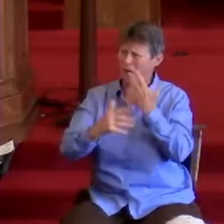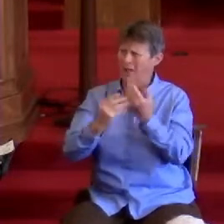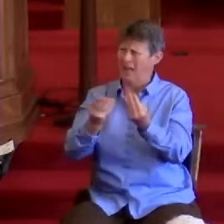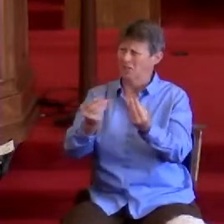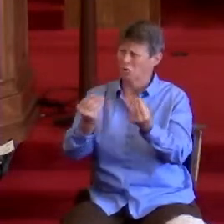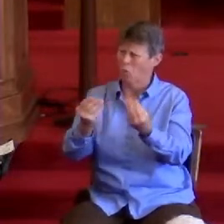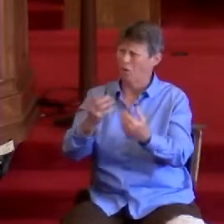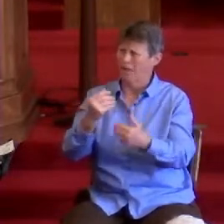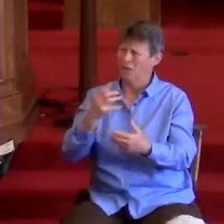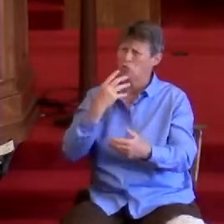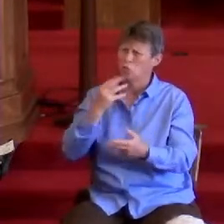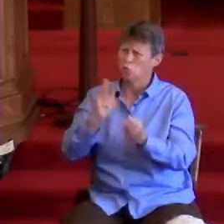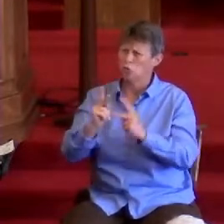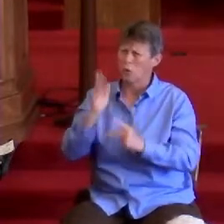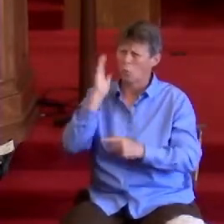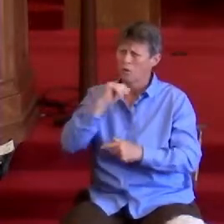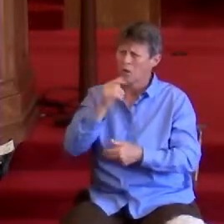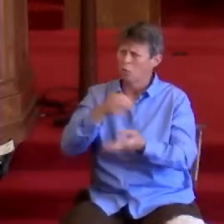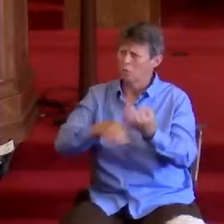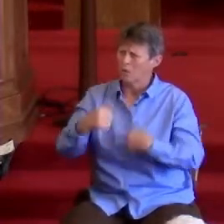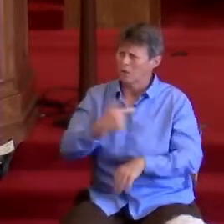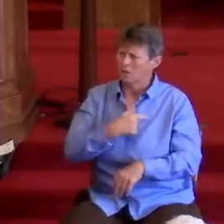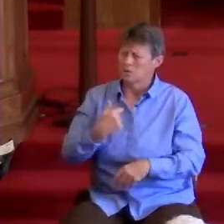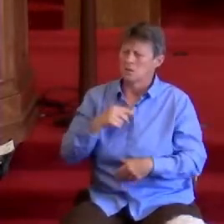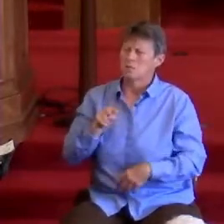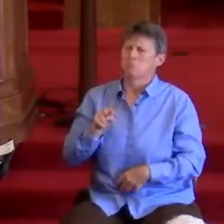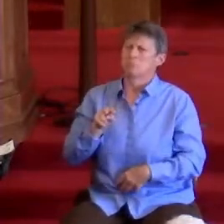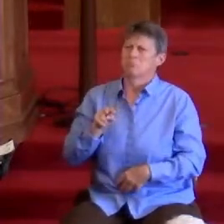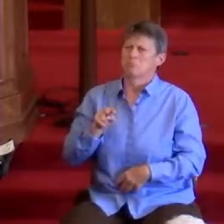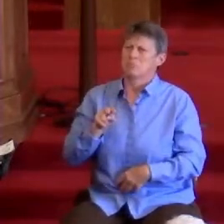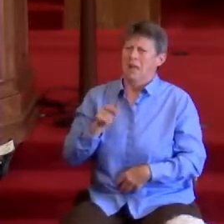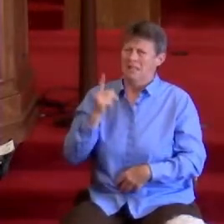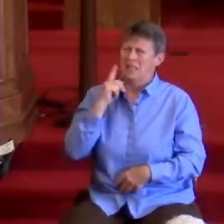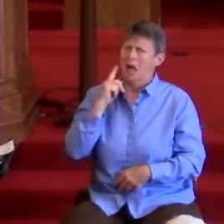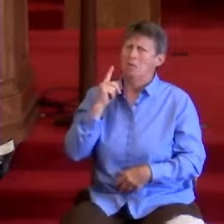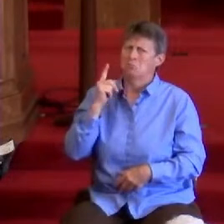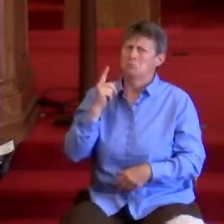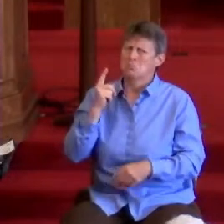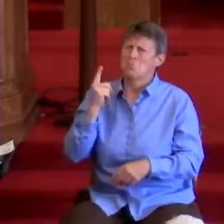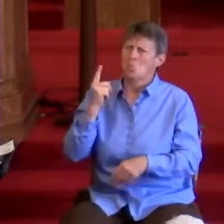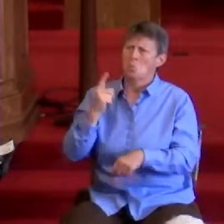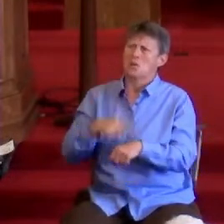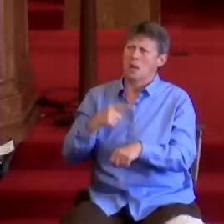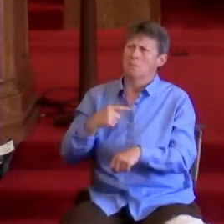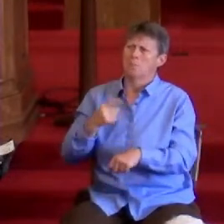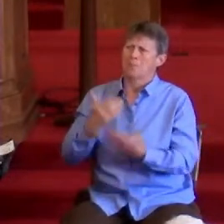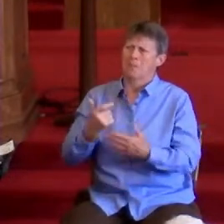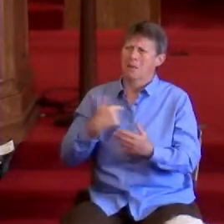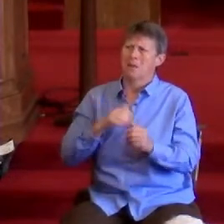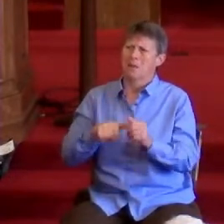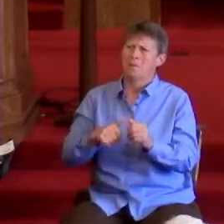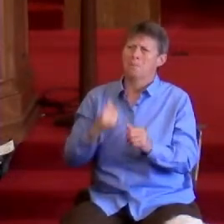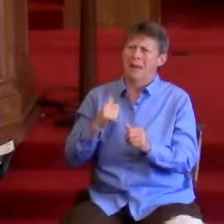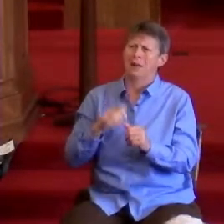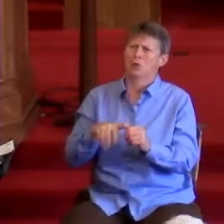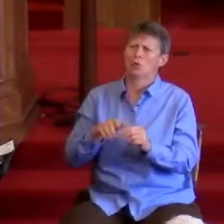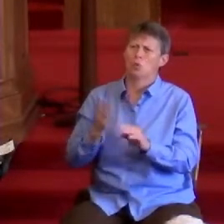Jews will not replace us, and I decided this one time I might go out the back door.